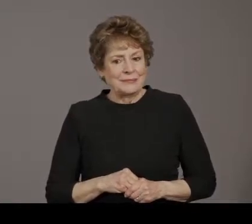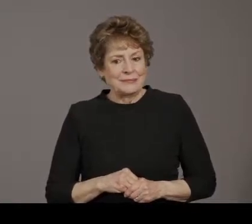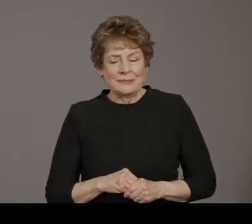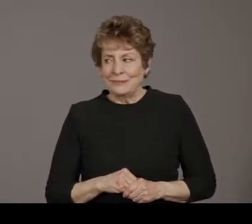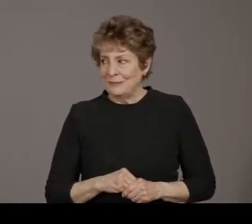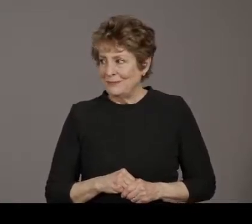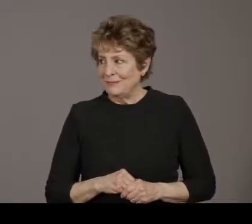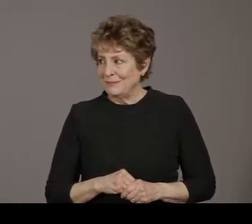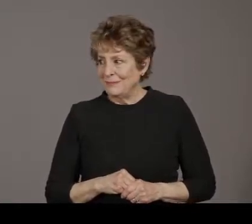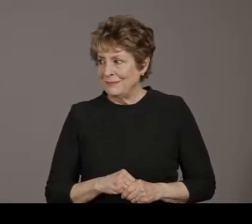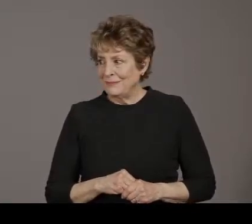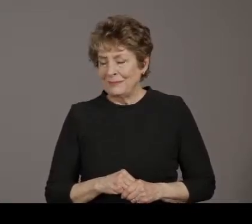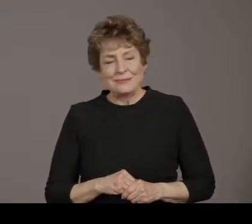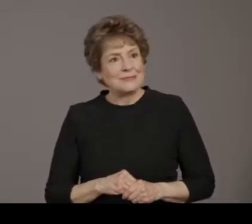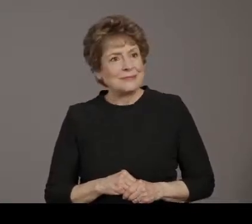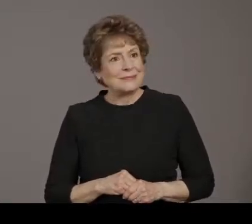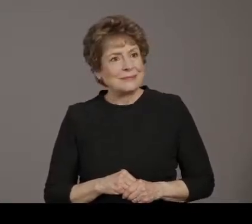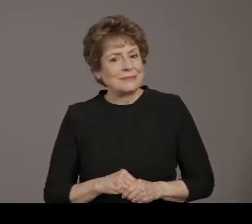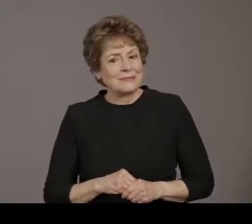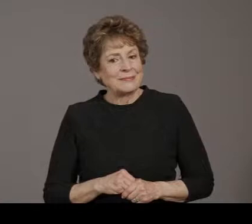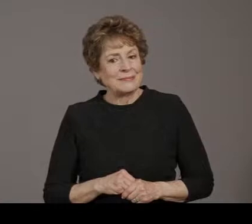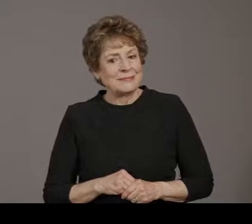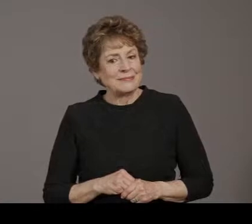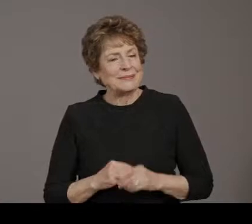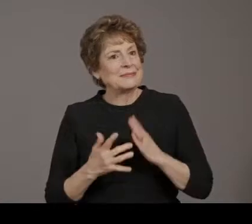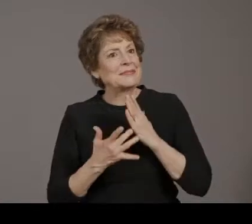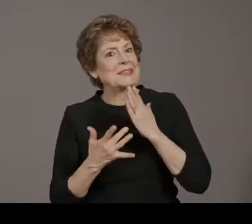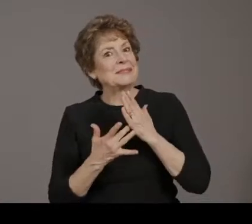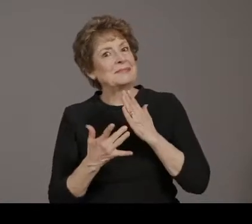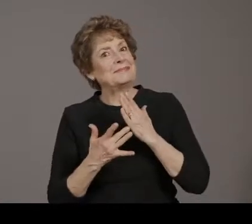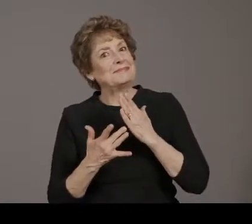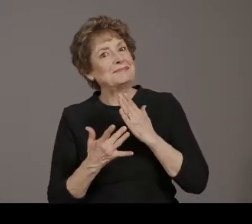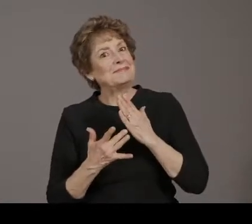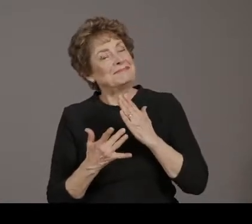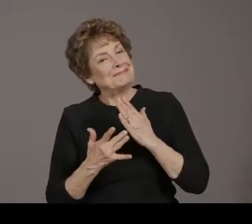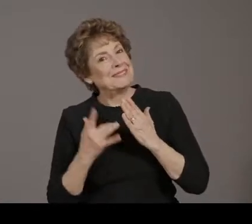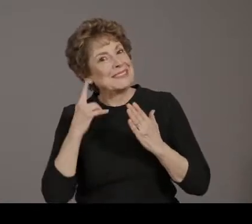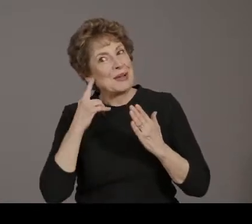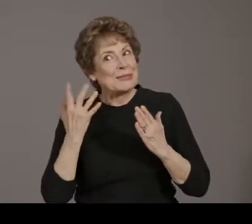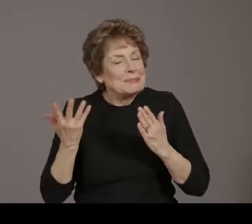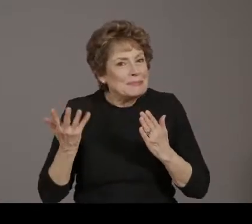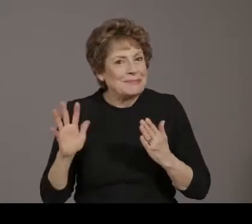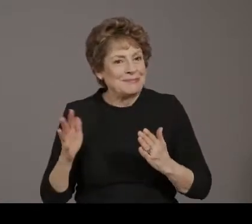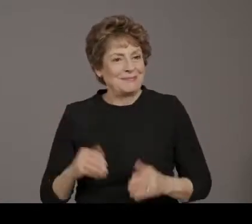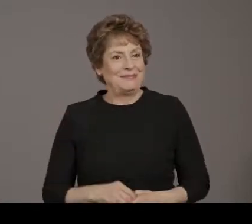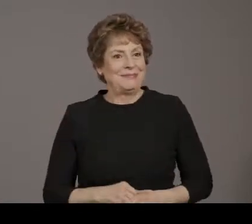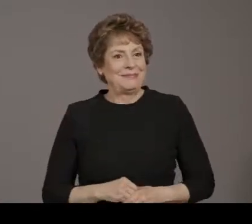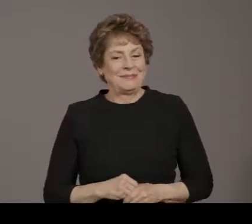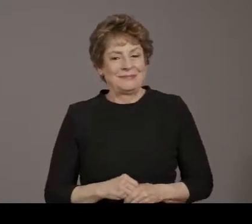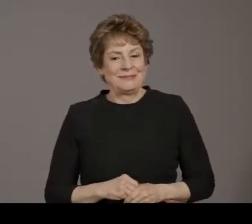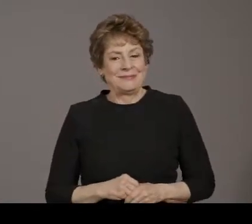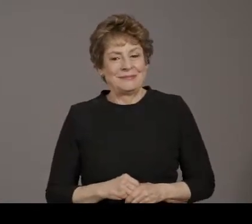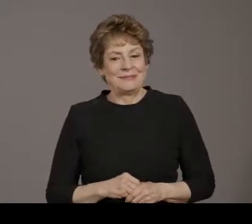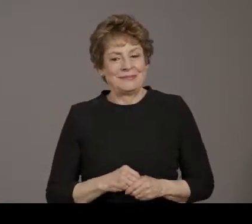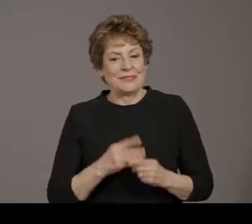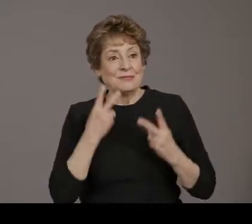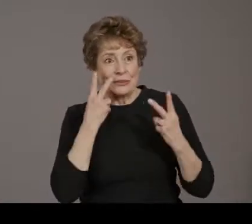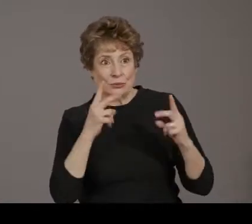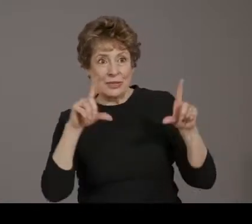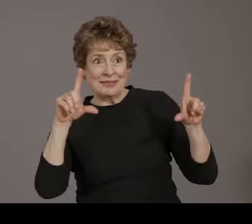Hold on just a minute. We're going to get sound so you guys can hear it. It's a visually it's a nice video, but it's even better when we have sound.